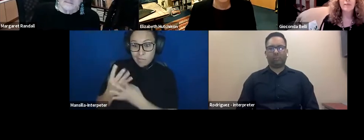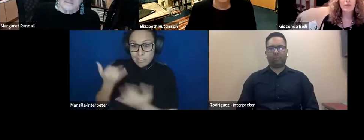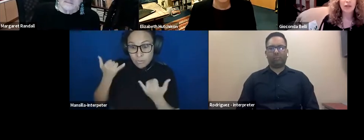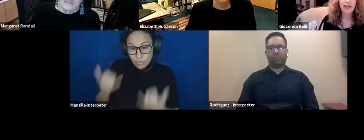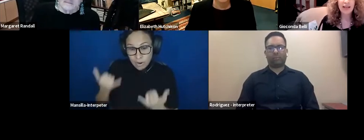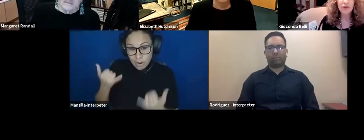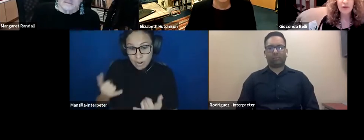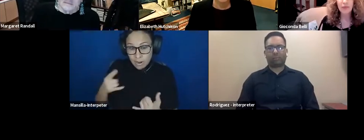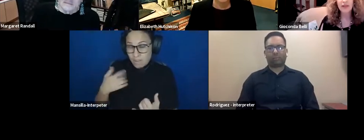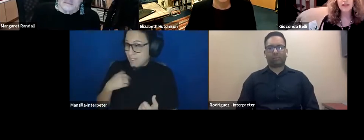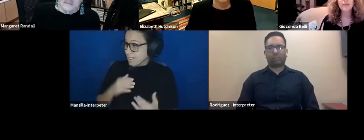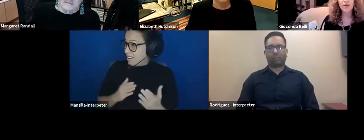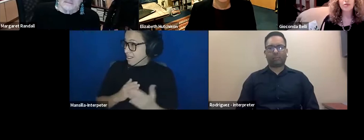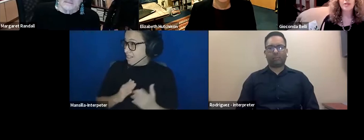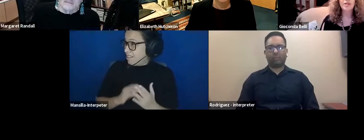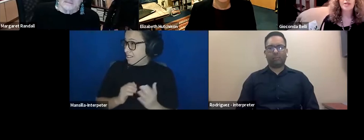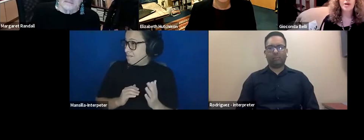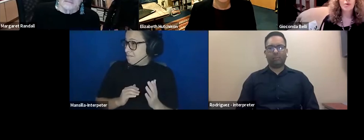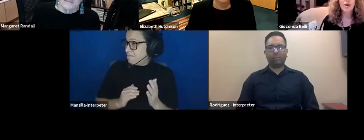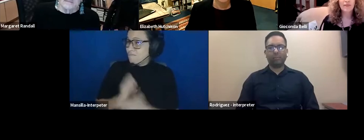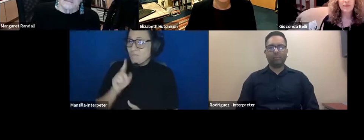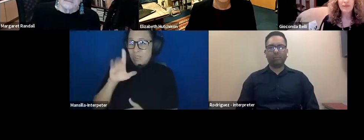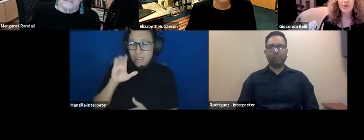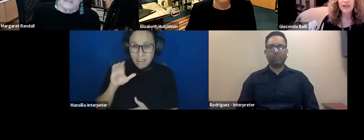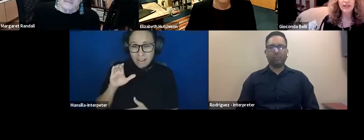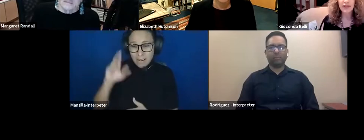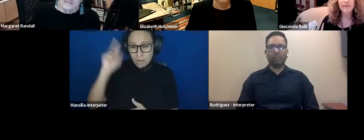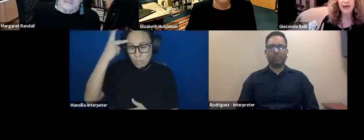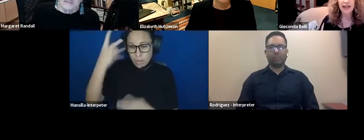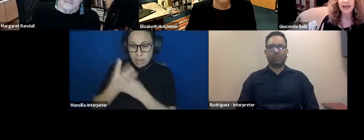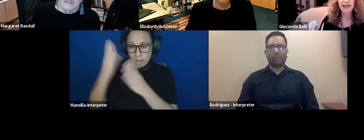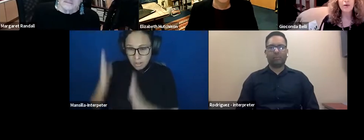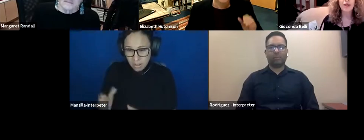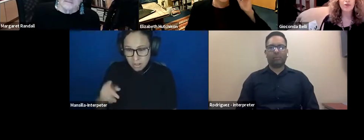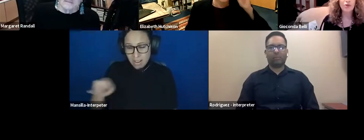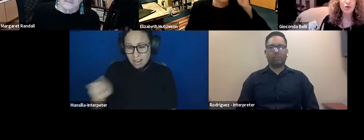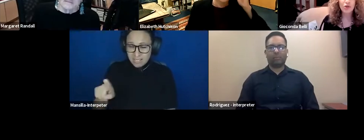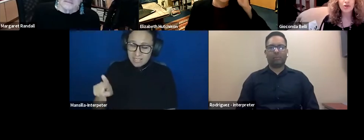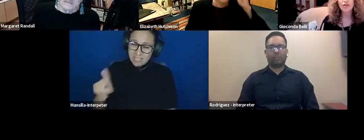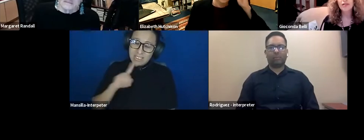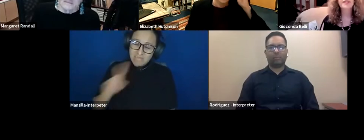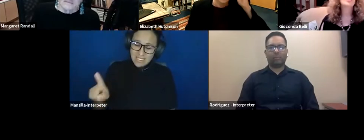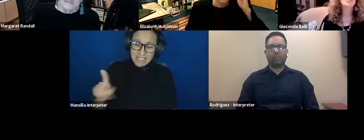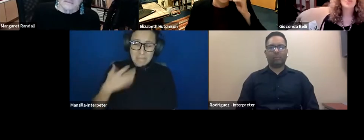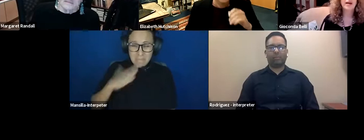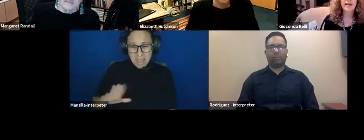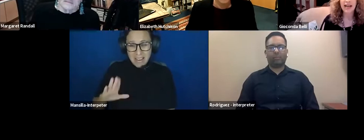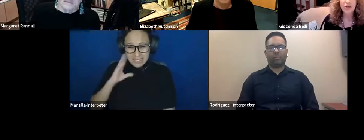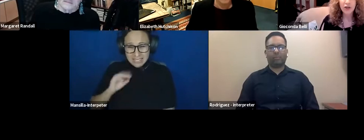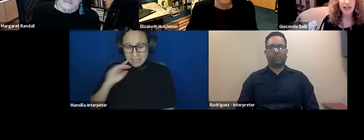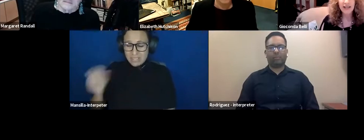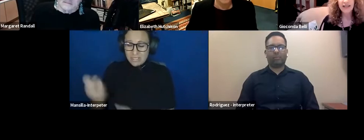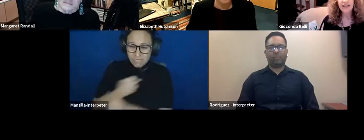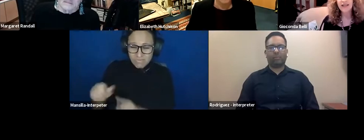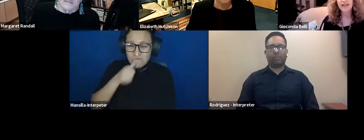we have more than a hundred political prisoners who are treated very badly, who are tortured, who are